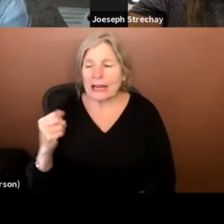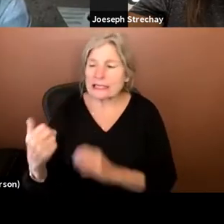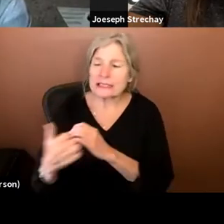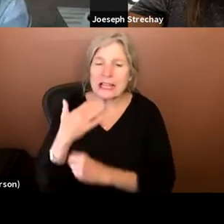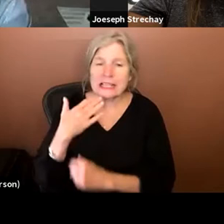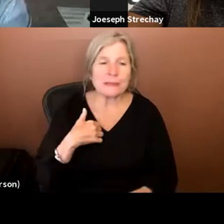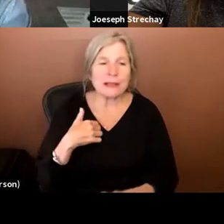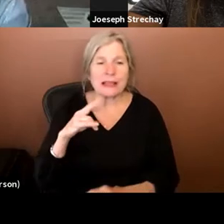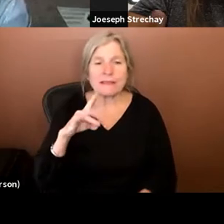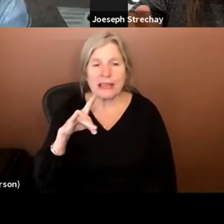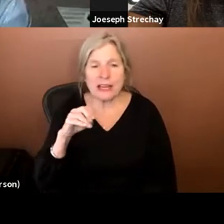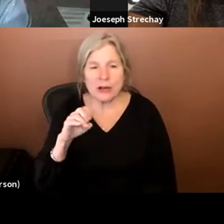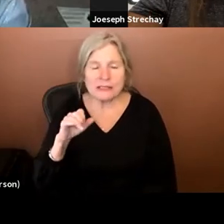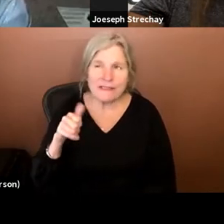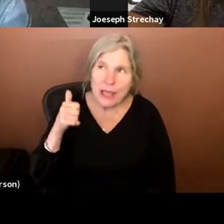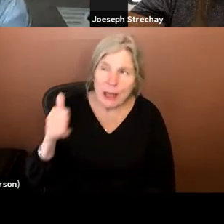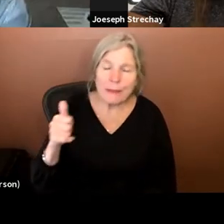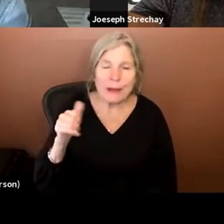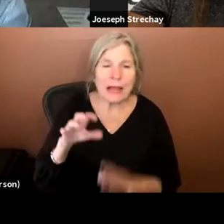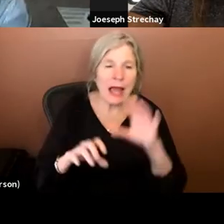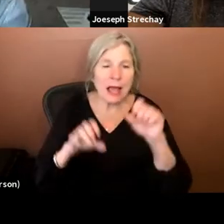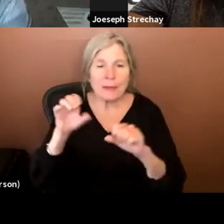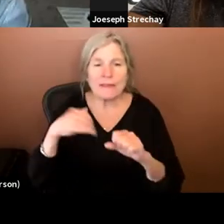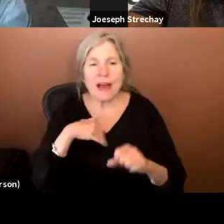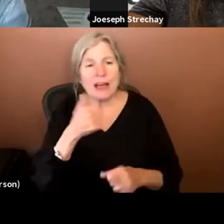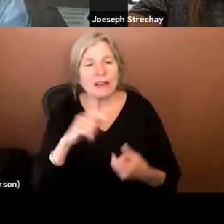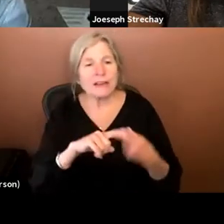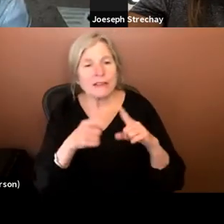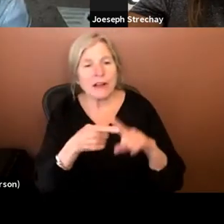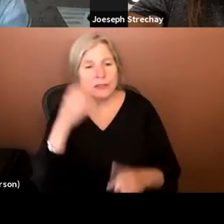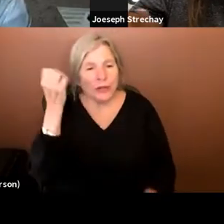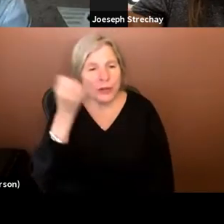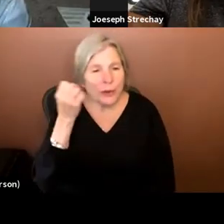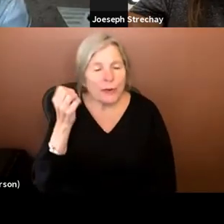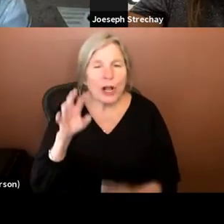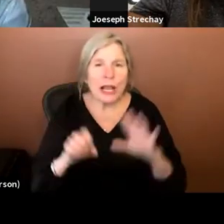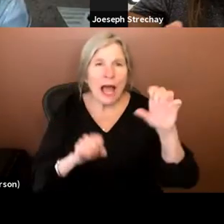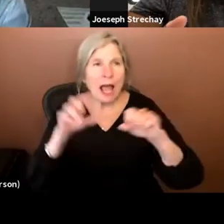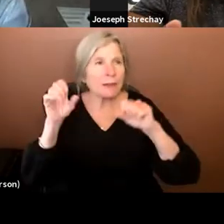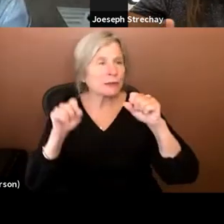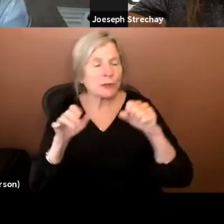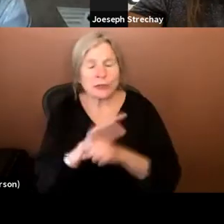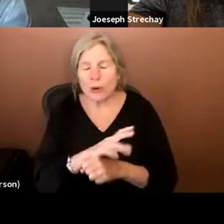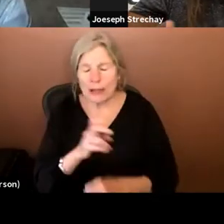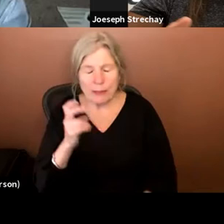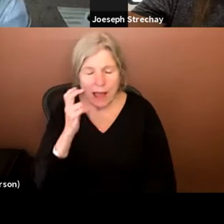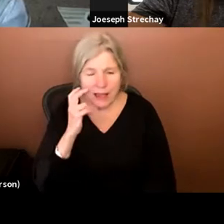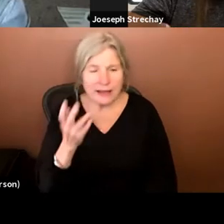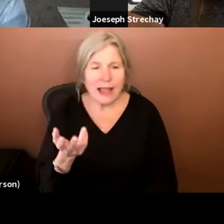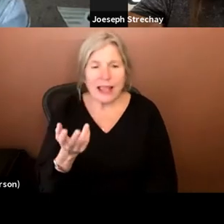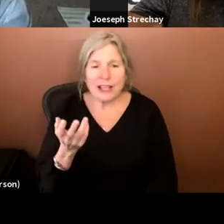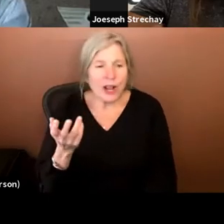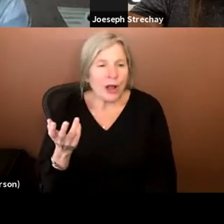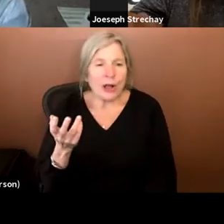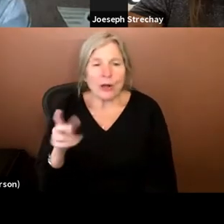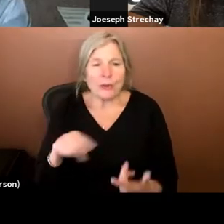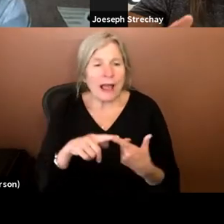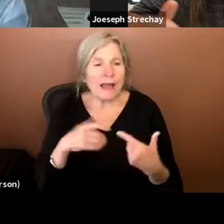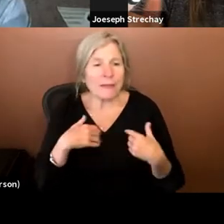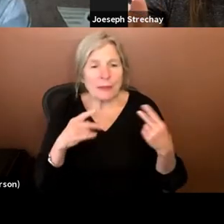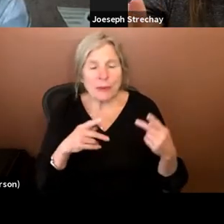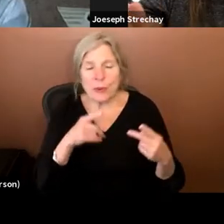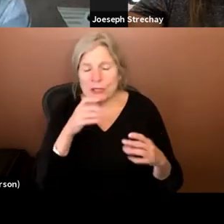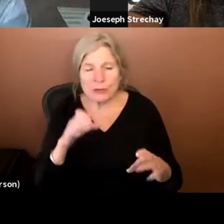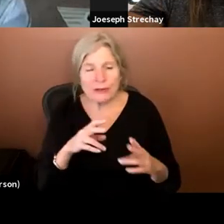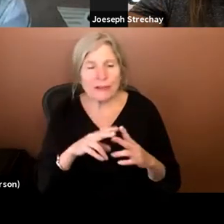of his climbing. And I, have some other friends in Europe who are climbers who are totally blind. And I, you know, when I have people who are